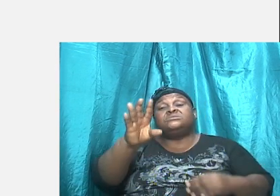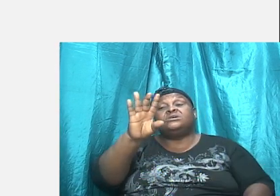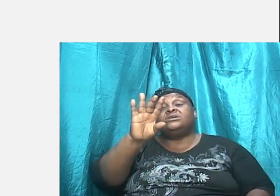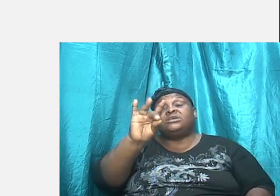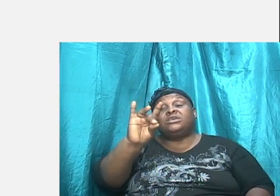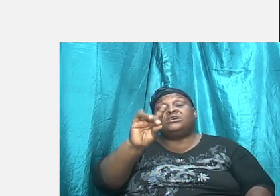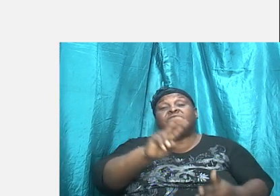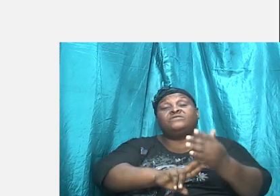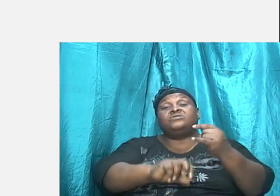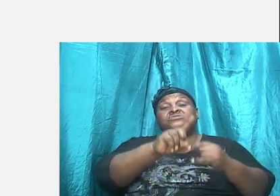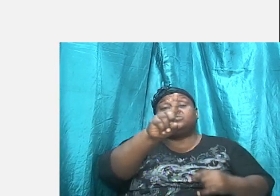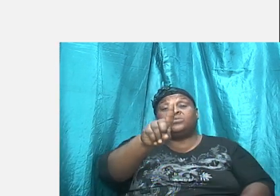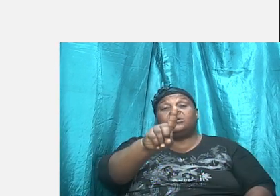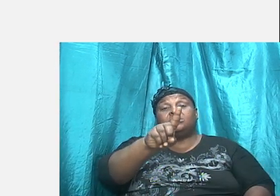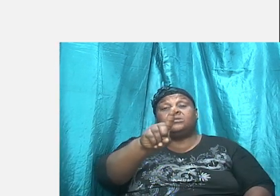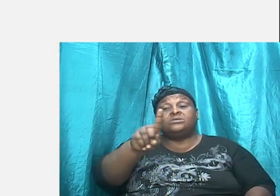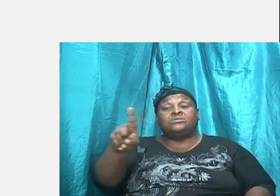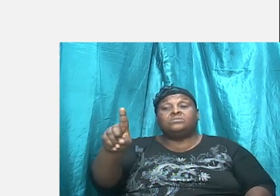to 11.